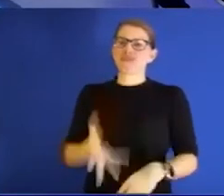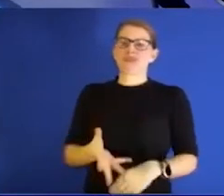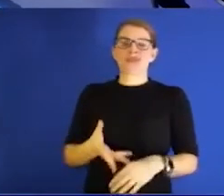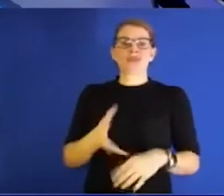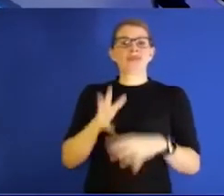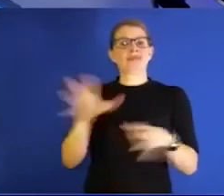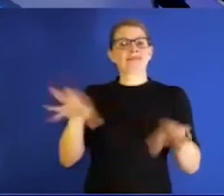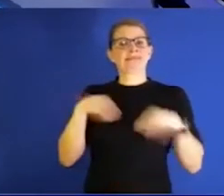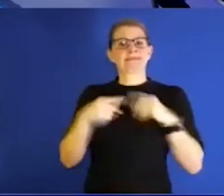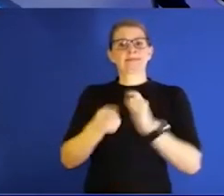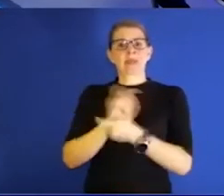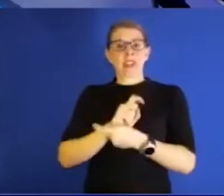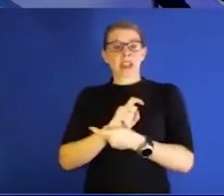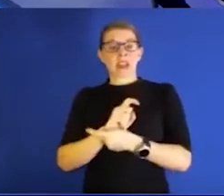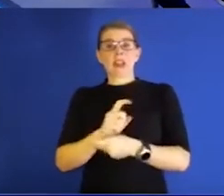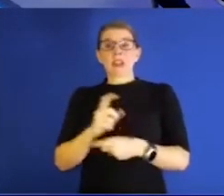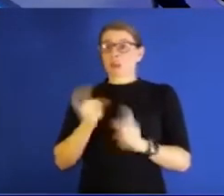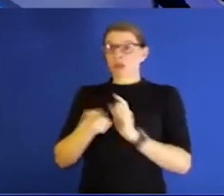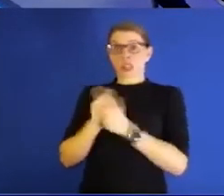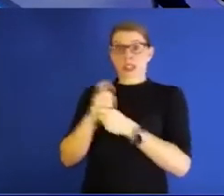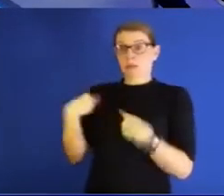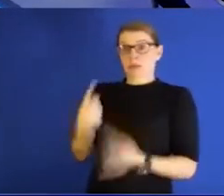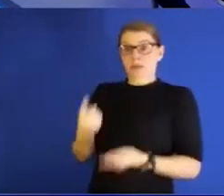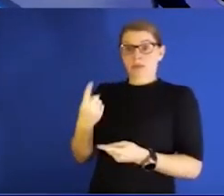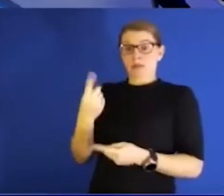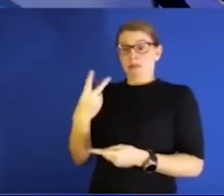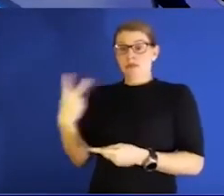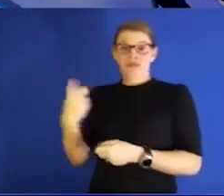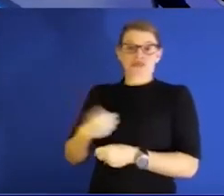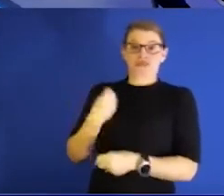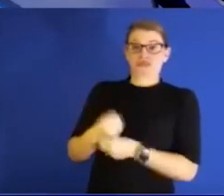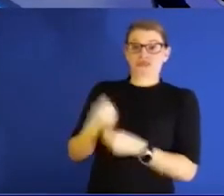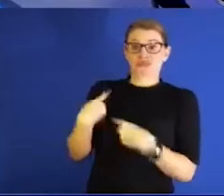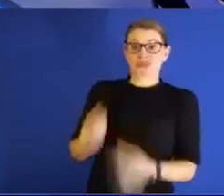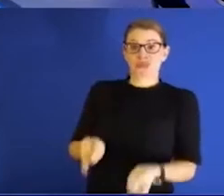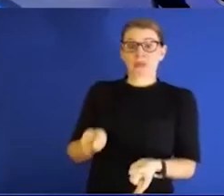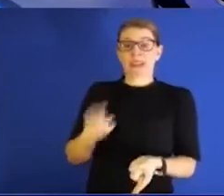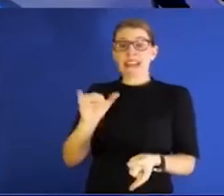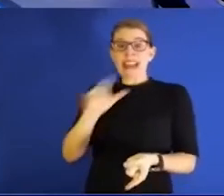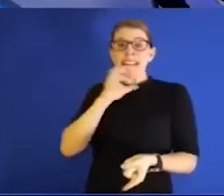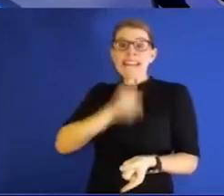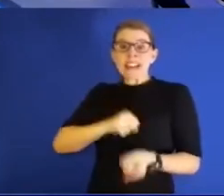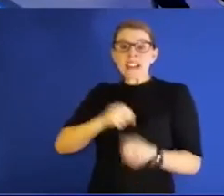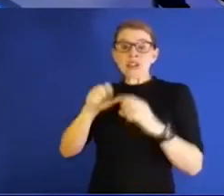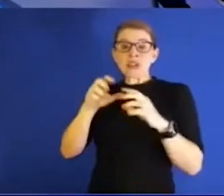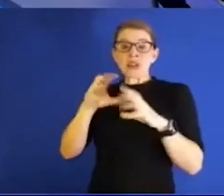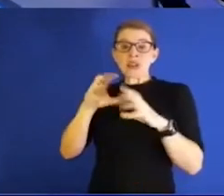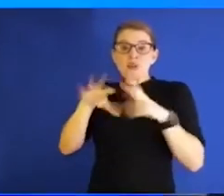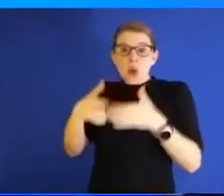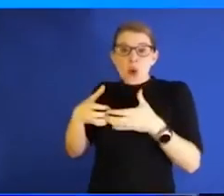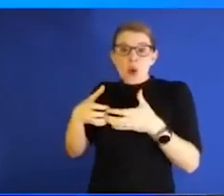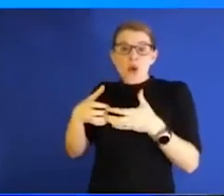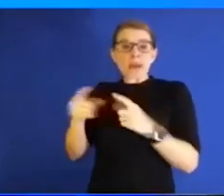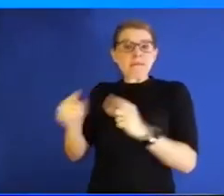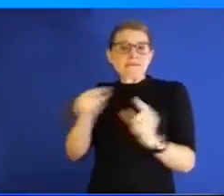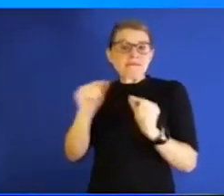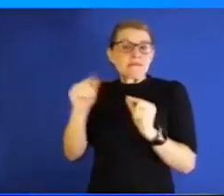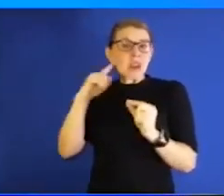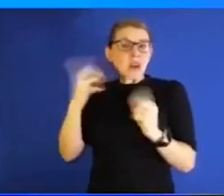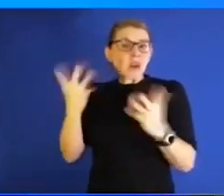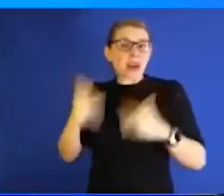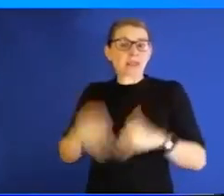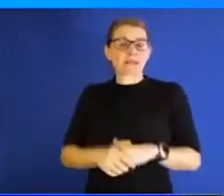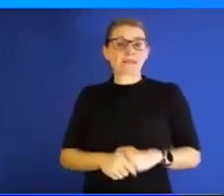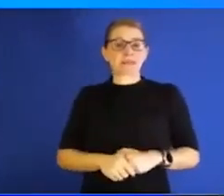last couple years with masking on college campuses, that age group? What's the feel? What do you hear? You know, to be honest, say, well,